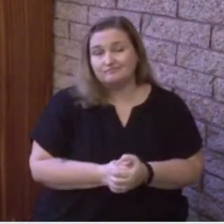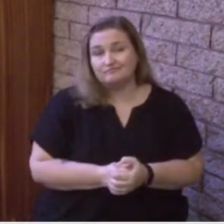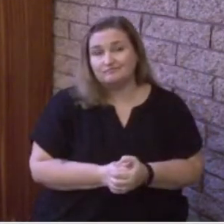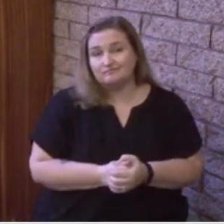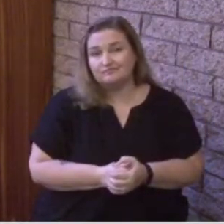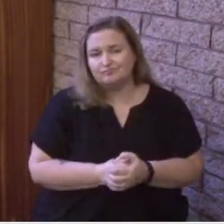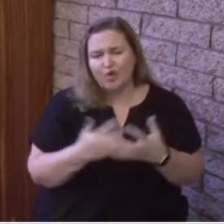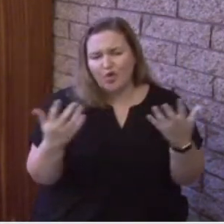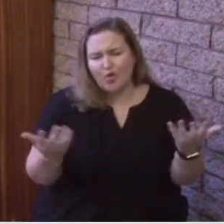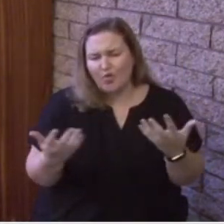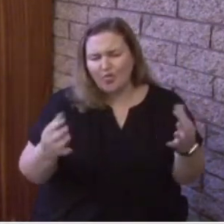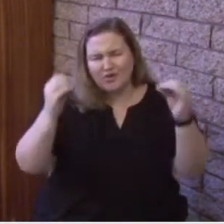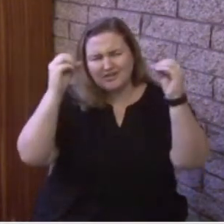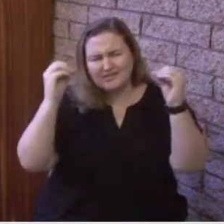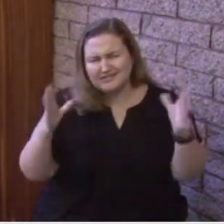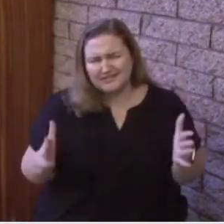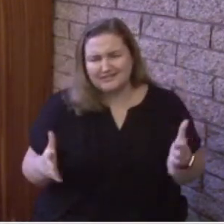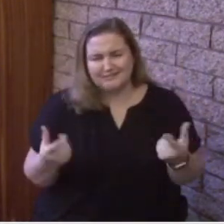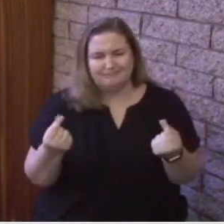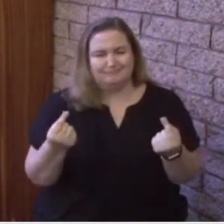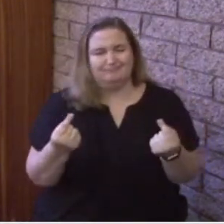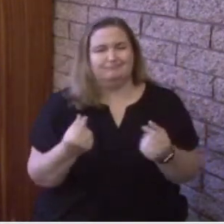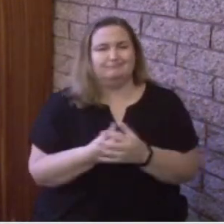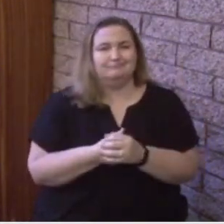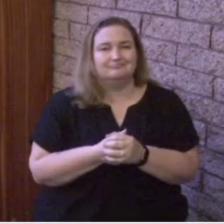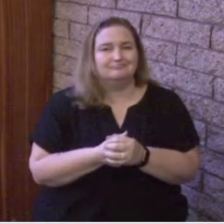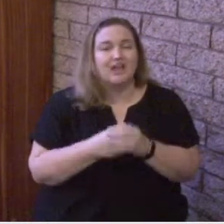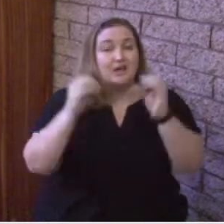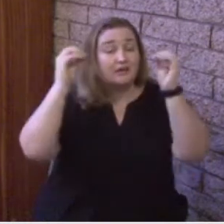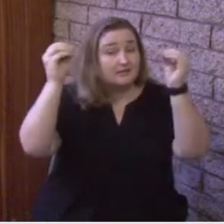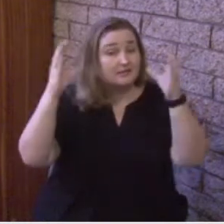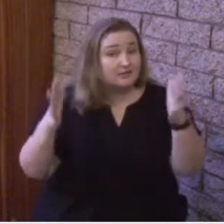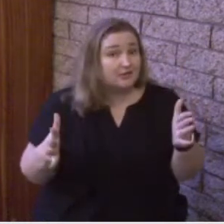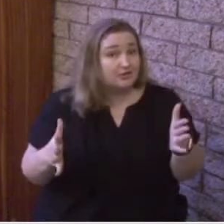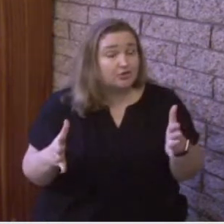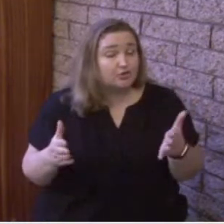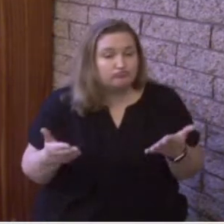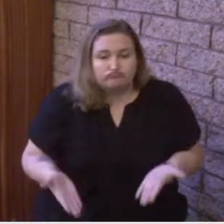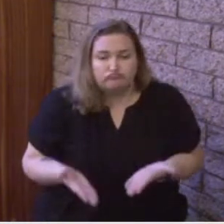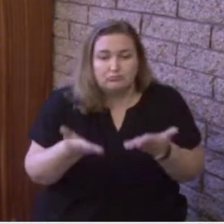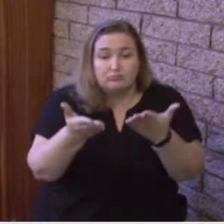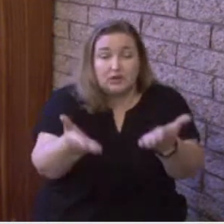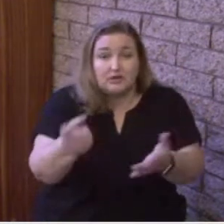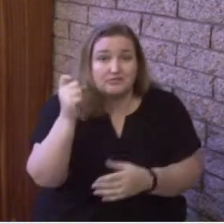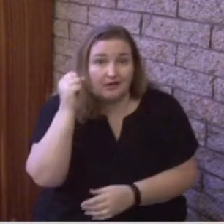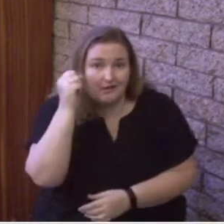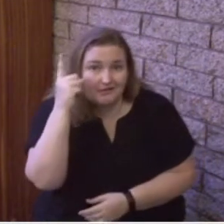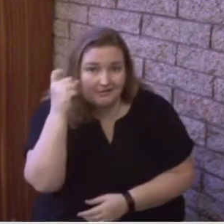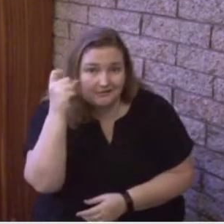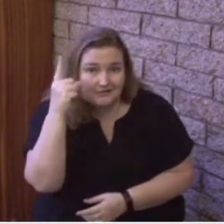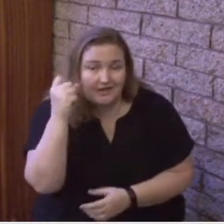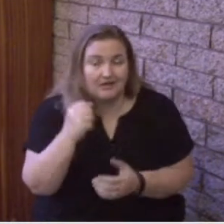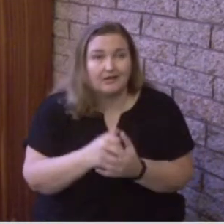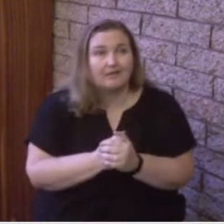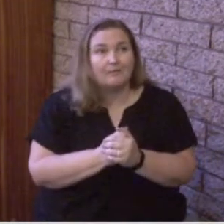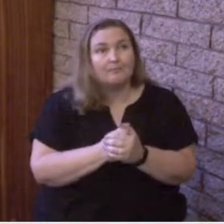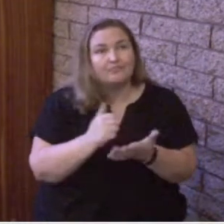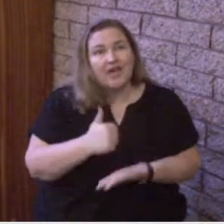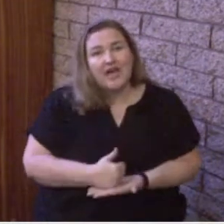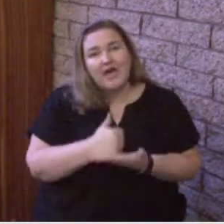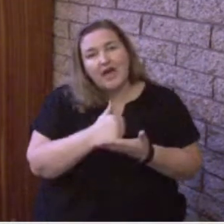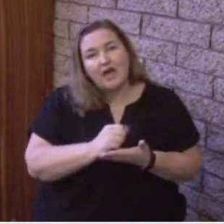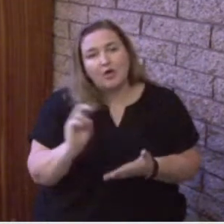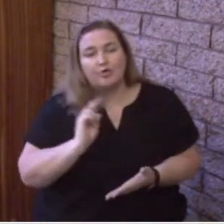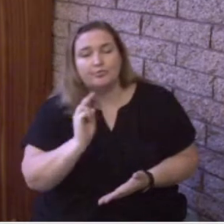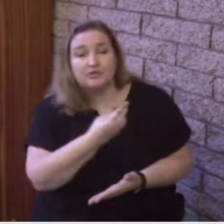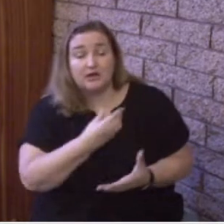What does a teacher do? Well, a teacher brings understanding. A teacher helps us in knowledge.